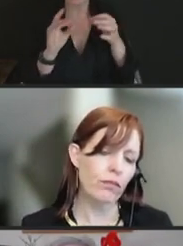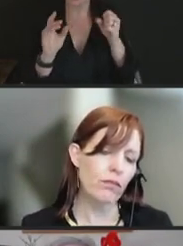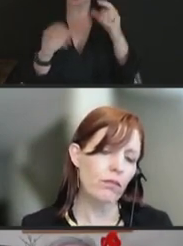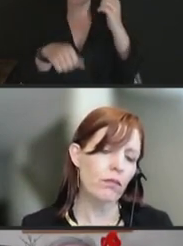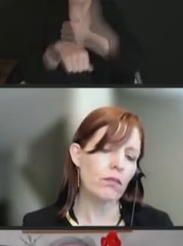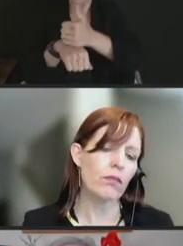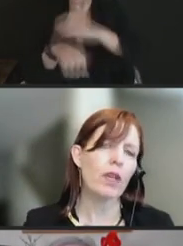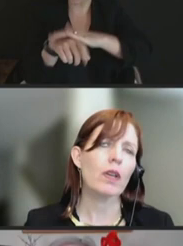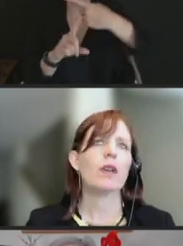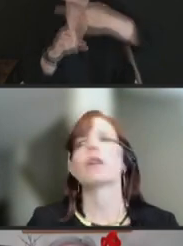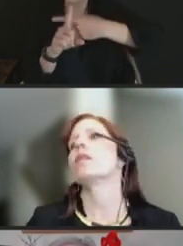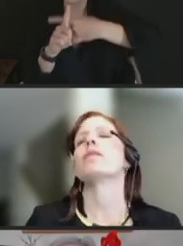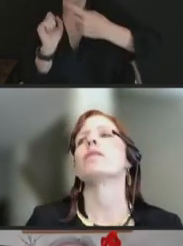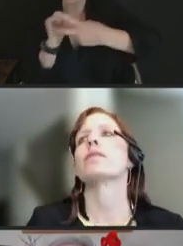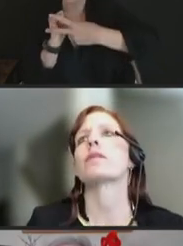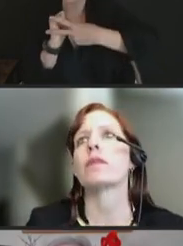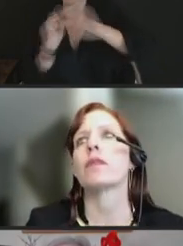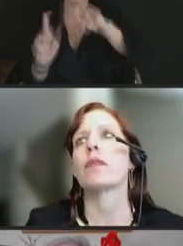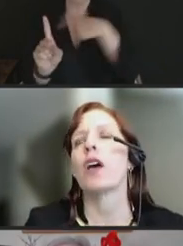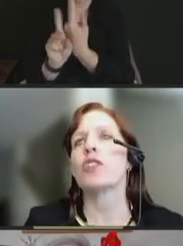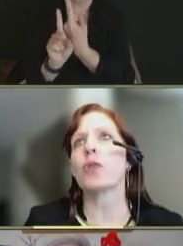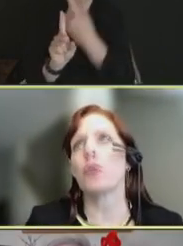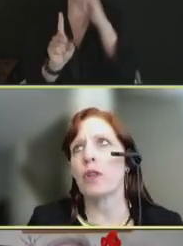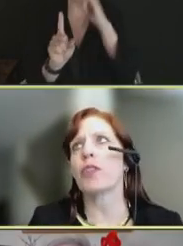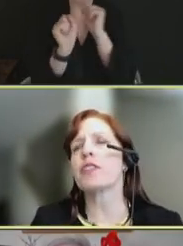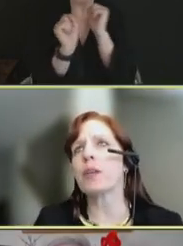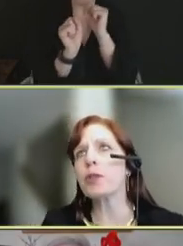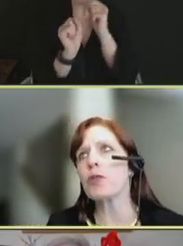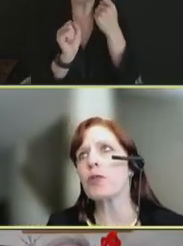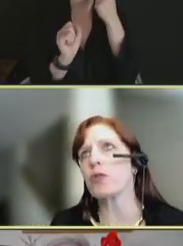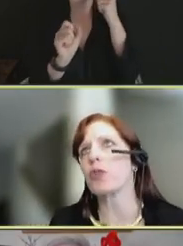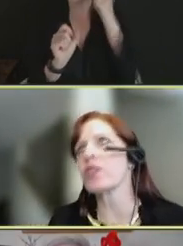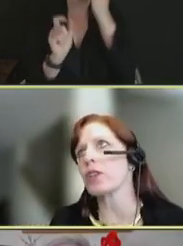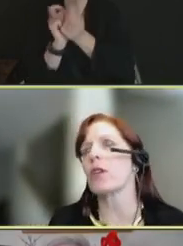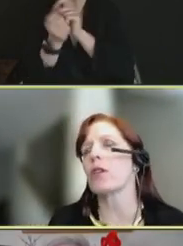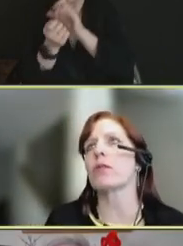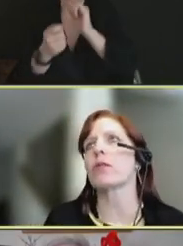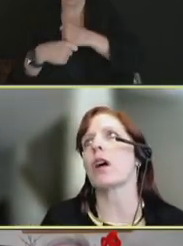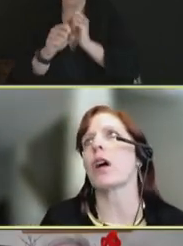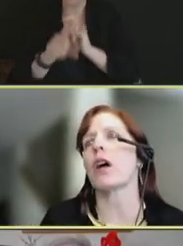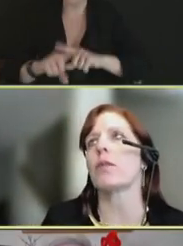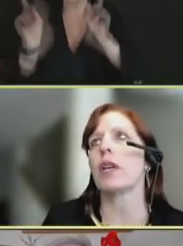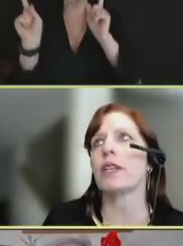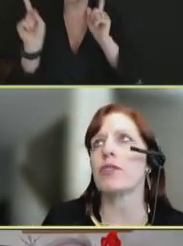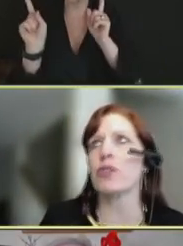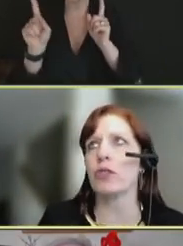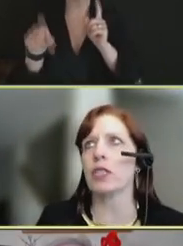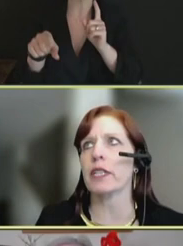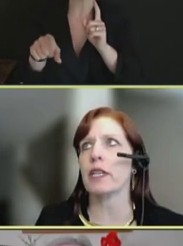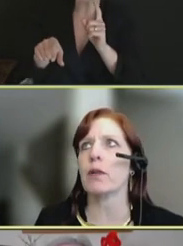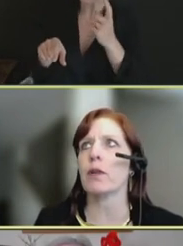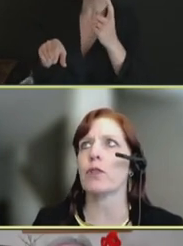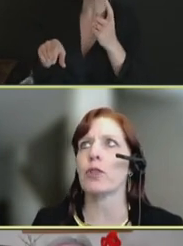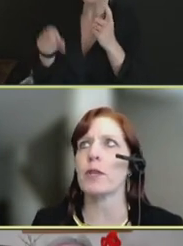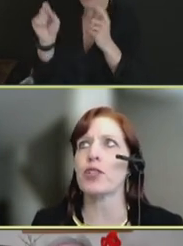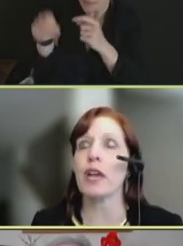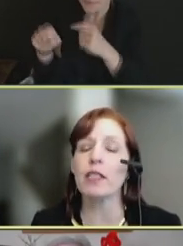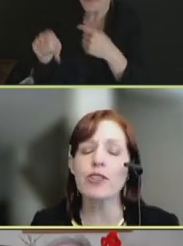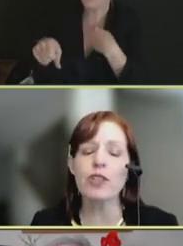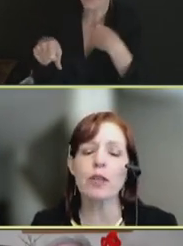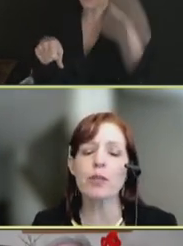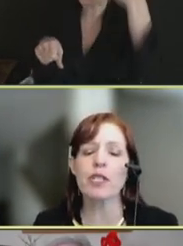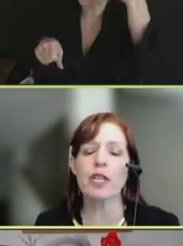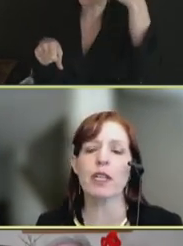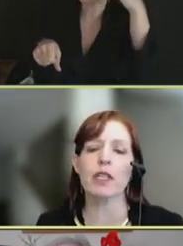being equal, do you think that would have made a difference? the temperature storage alone, it certainly could be